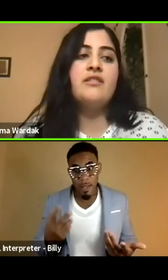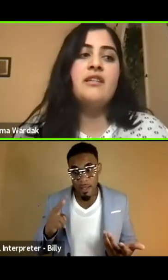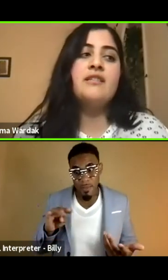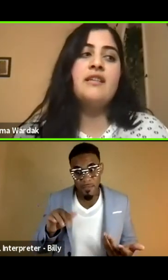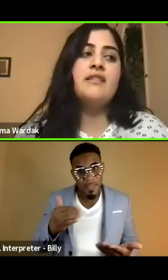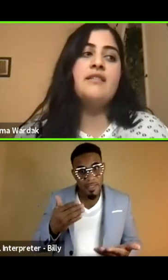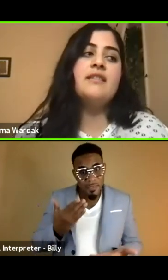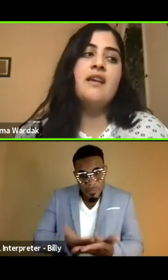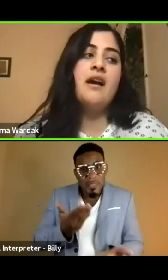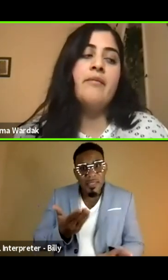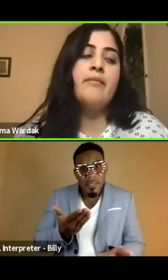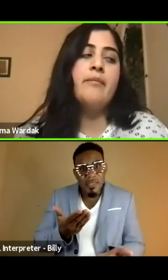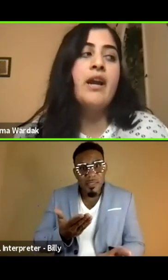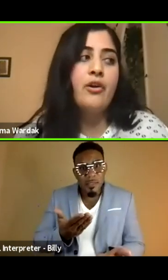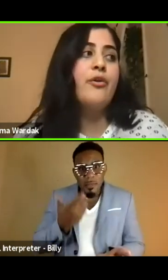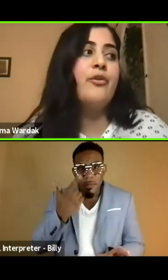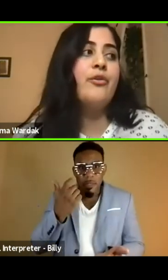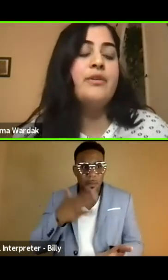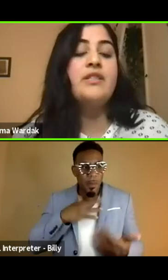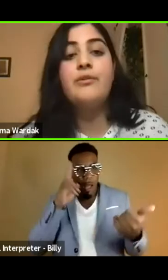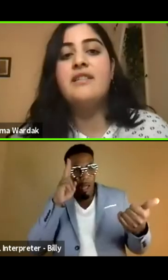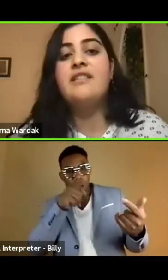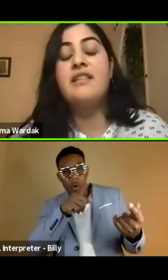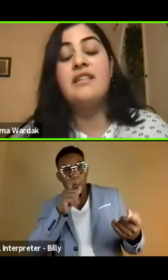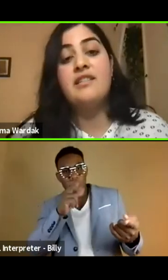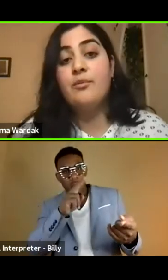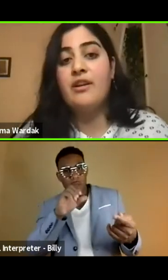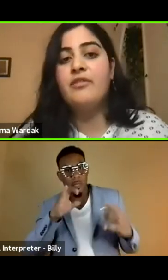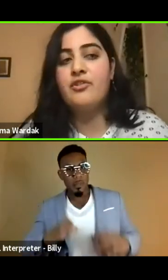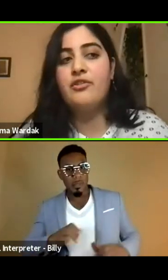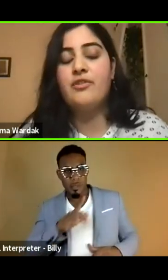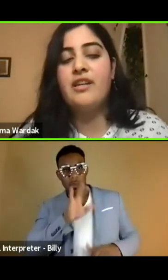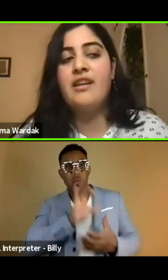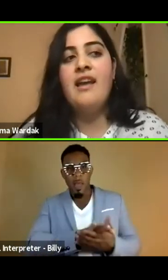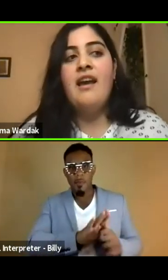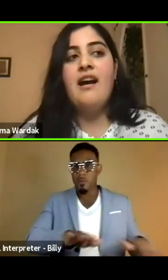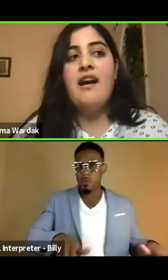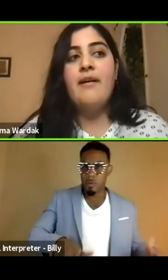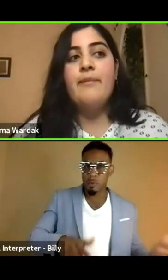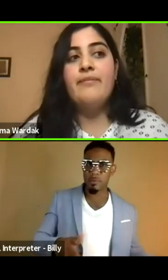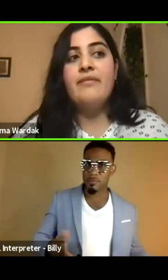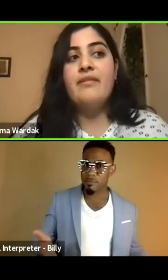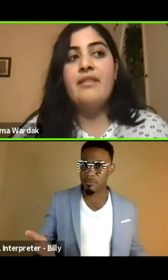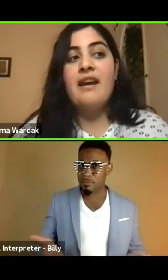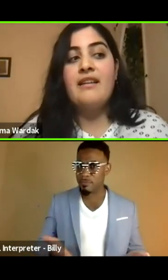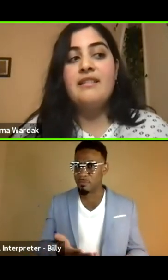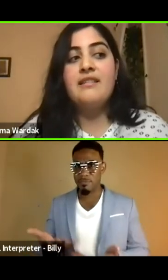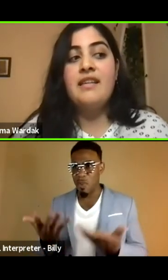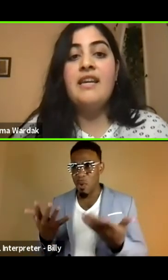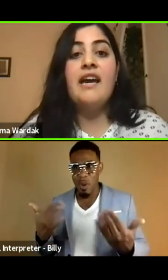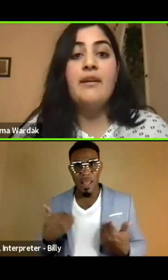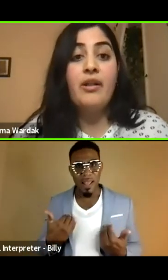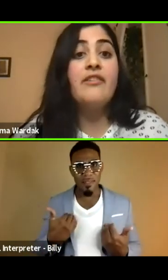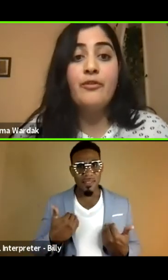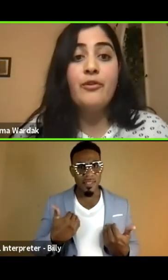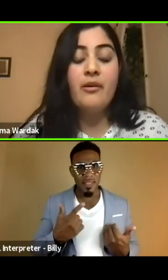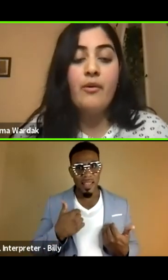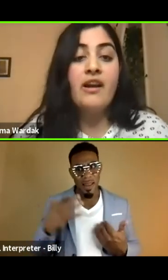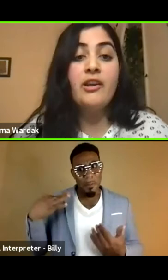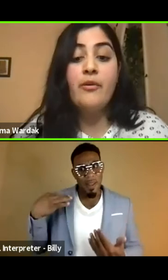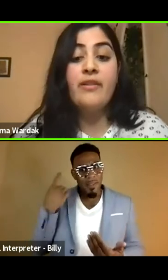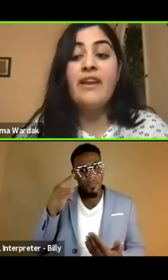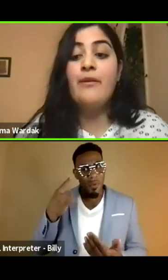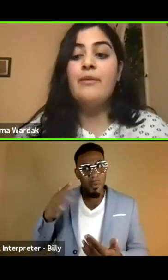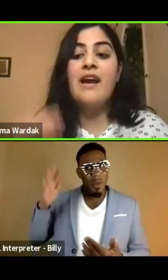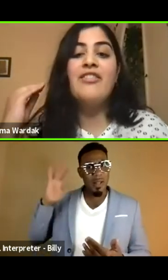petitions because it's, my uncle, who was a U S citizen, it's his wife and children, um, that he had applied for